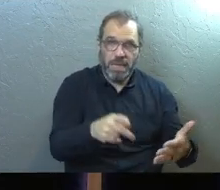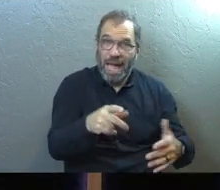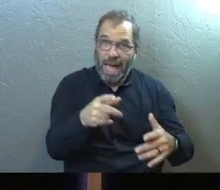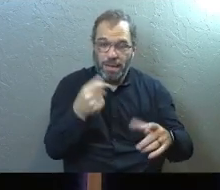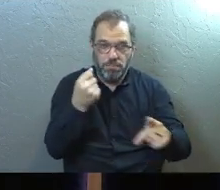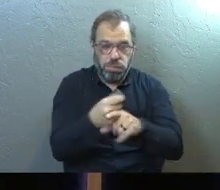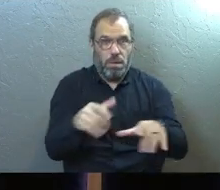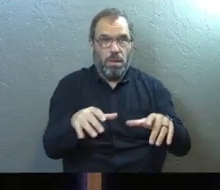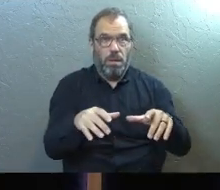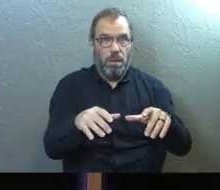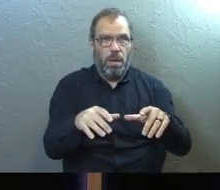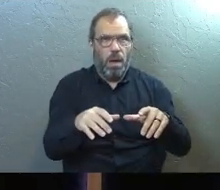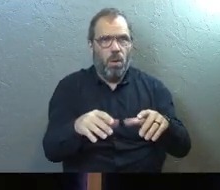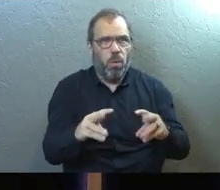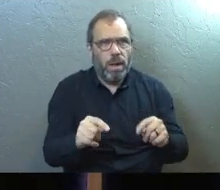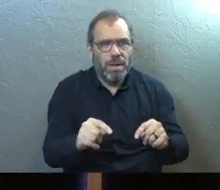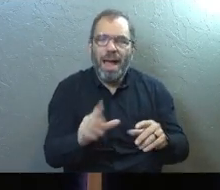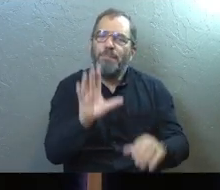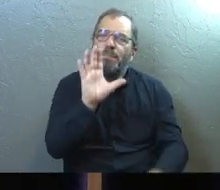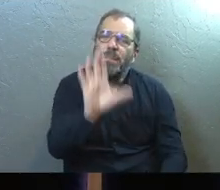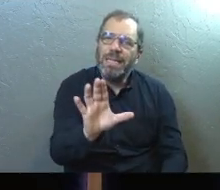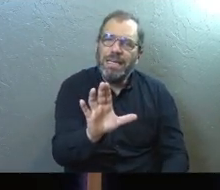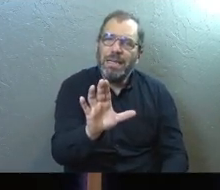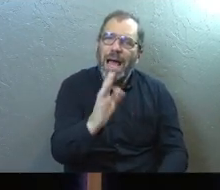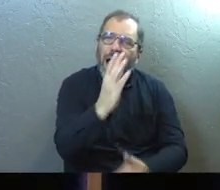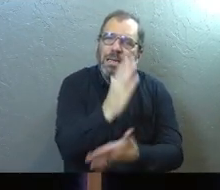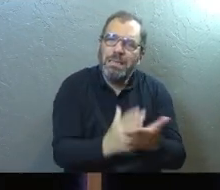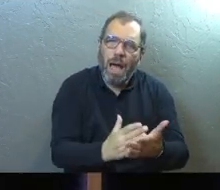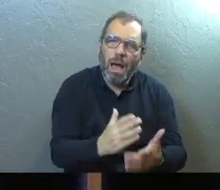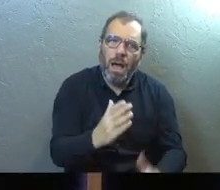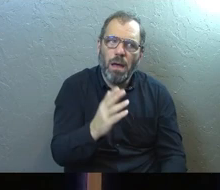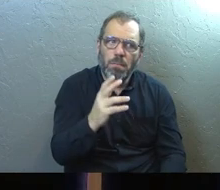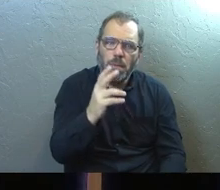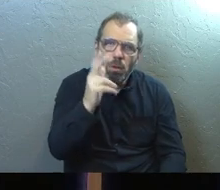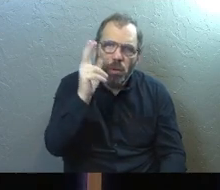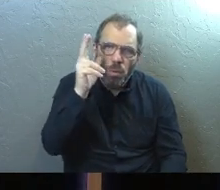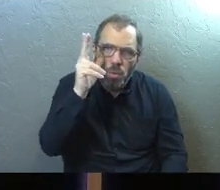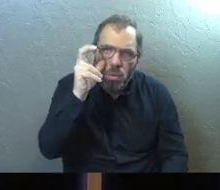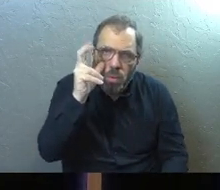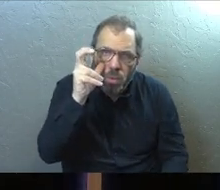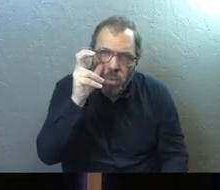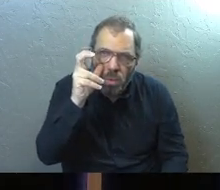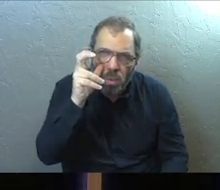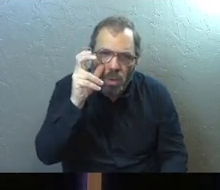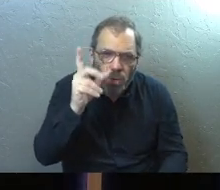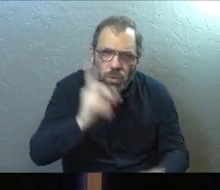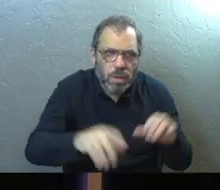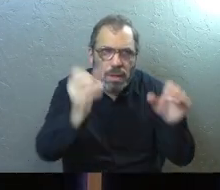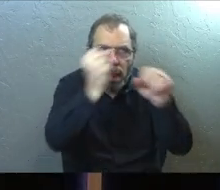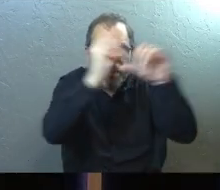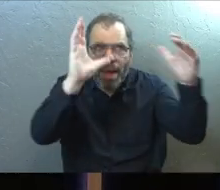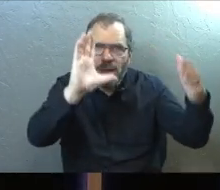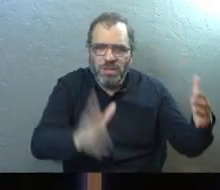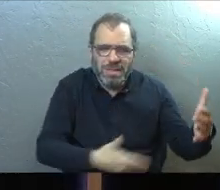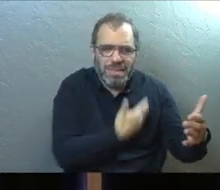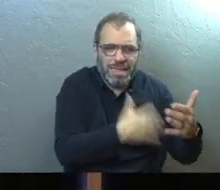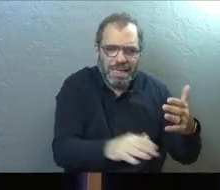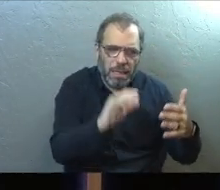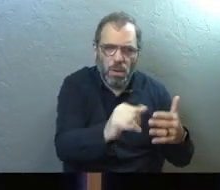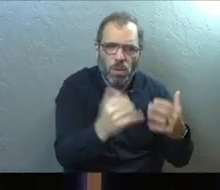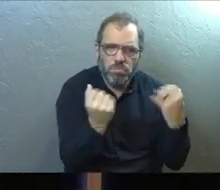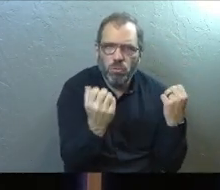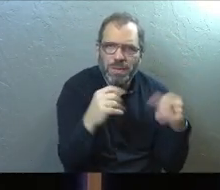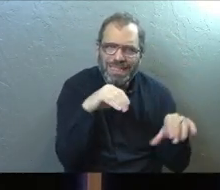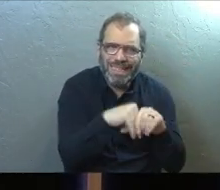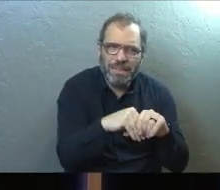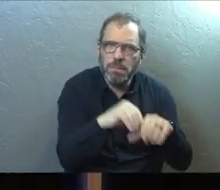blow your mind just a little bit if you let it today. Because some of the things that you're going to see, you're not going to be able to imagine singing those words in